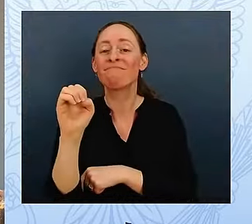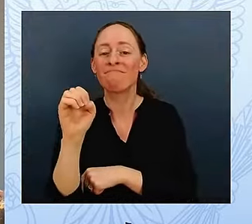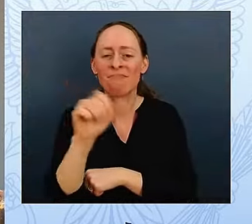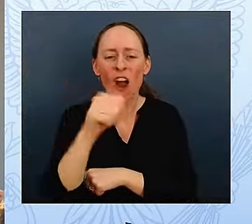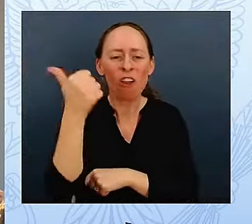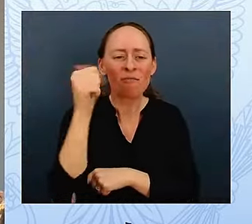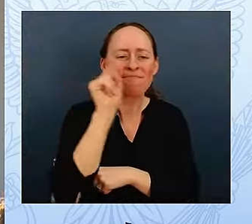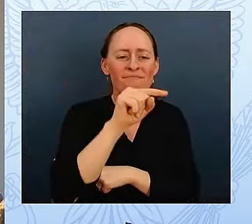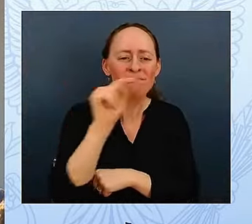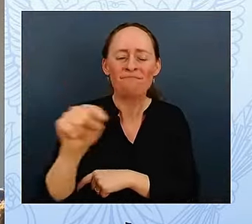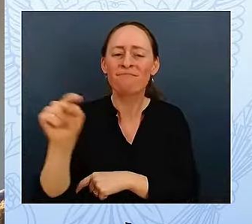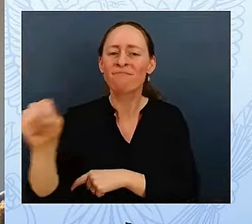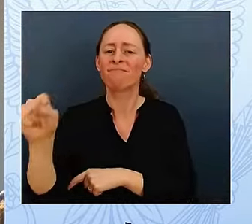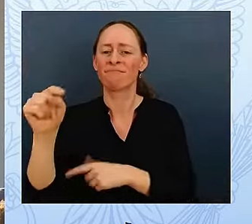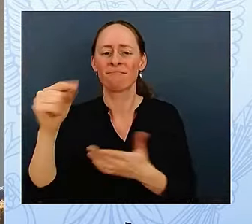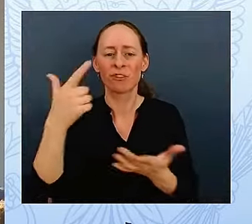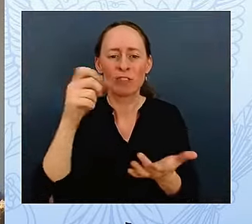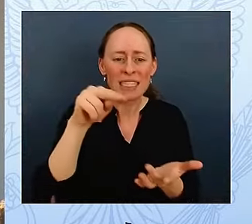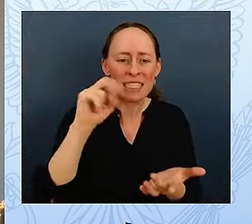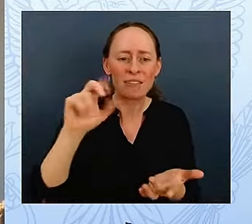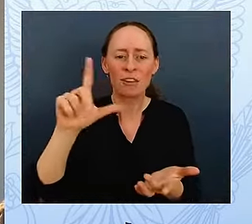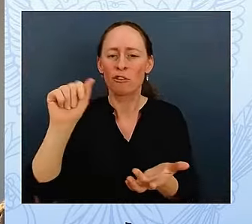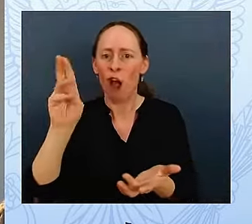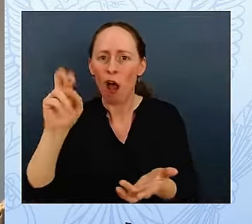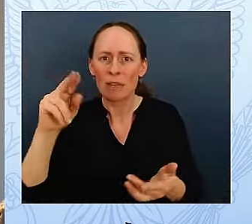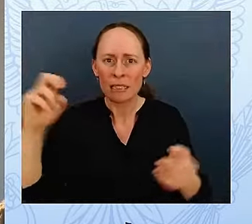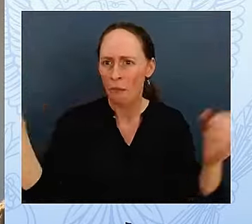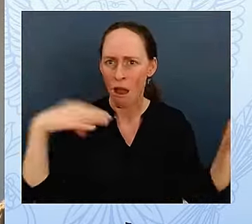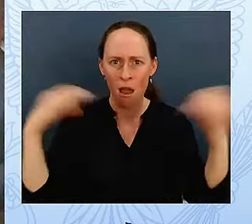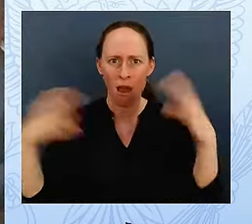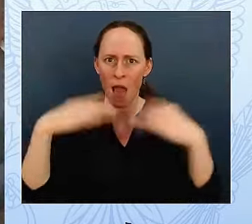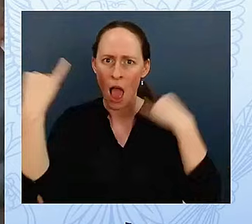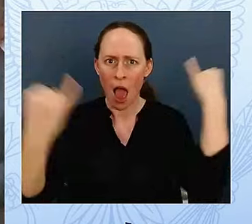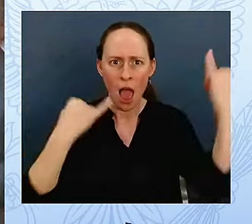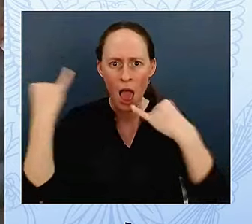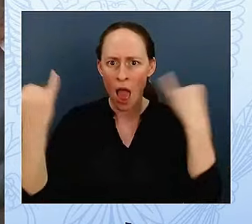dramatic and emotional potential of stories about the census.